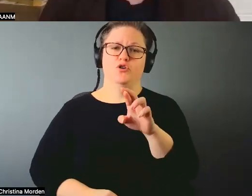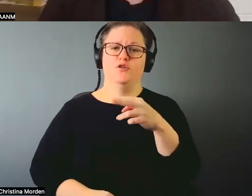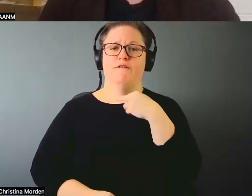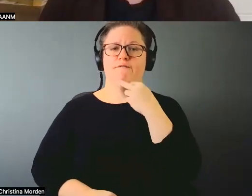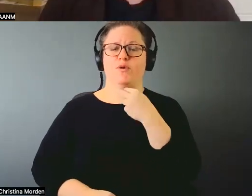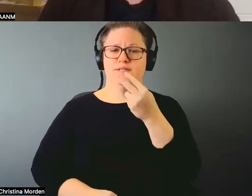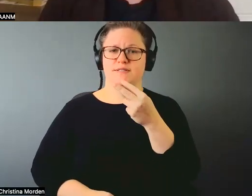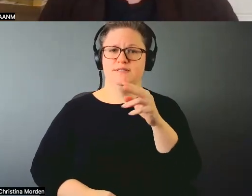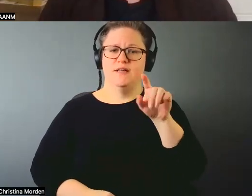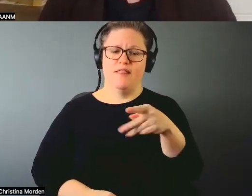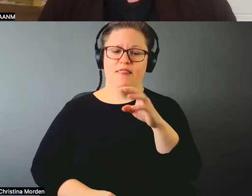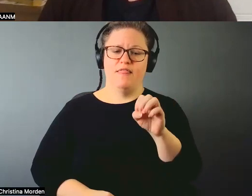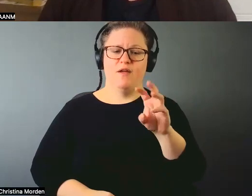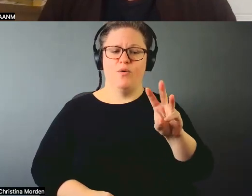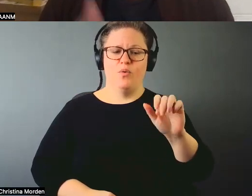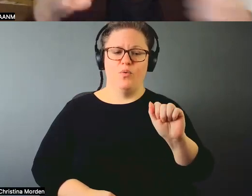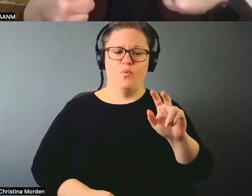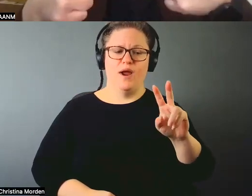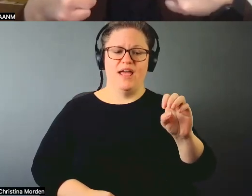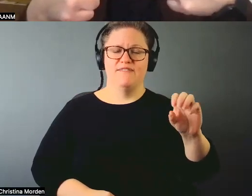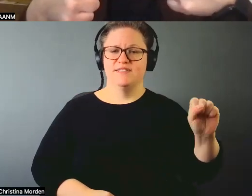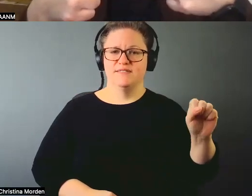Would you like me just to begin talking about it?